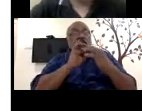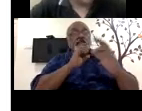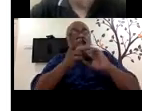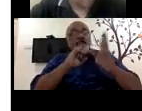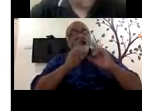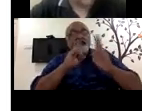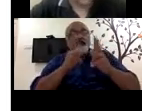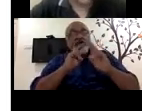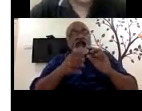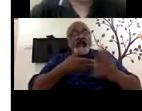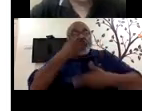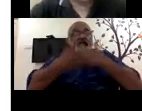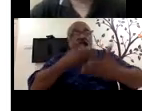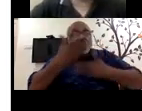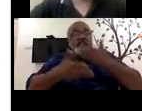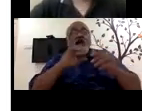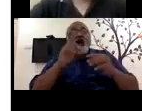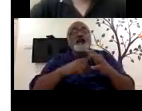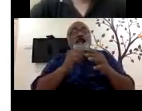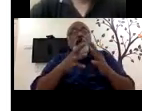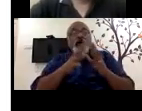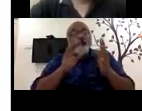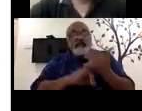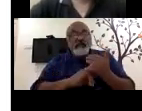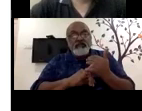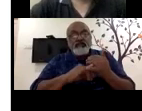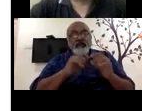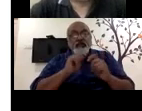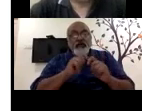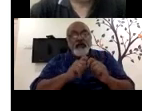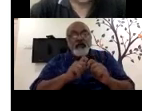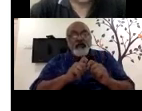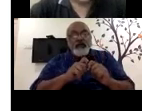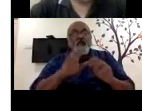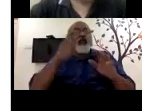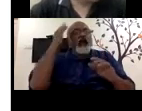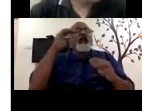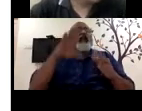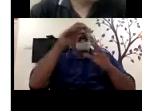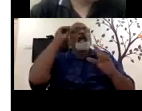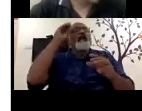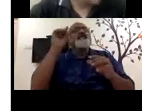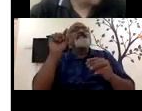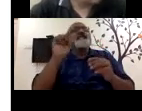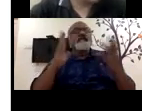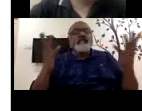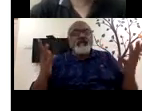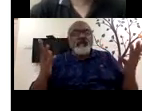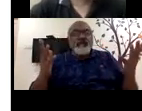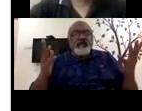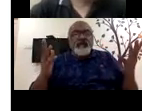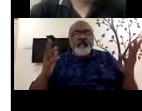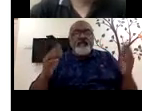teach, you know, use of JAWS. First of all, he, there was a resistance, why should I learn JAWS? Well, then we put up, put a peer counselor,